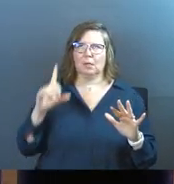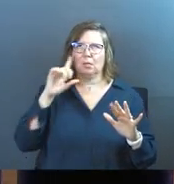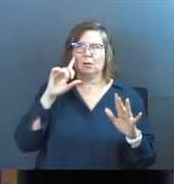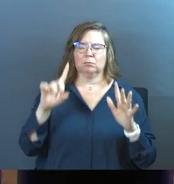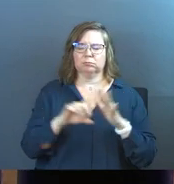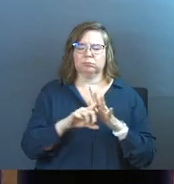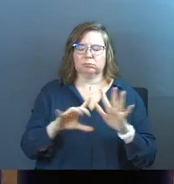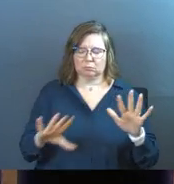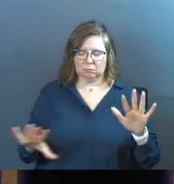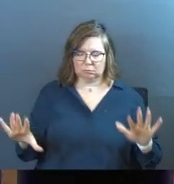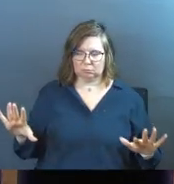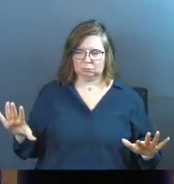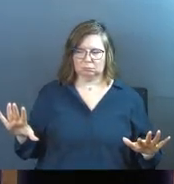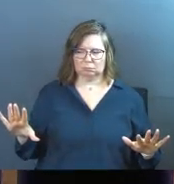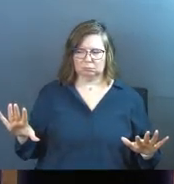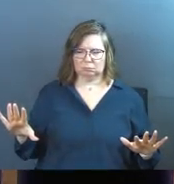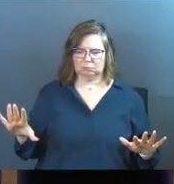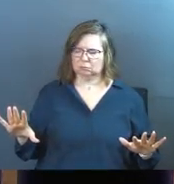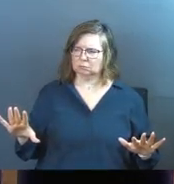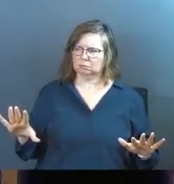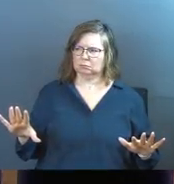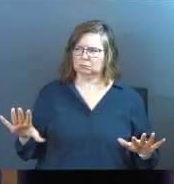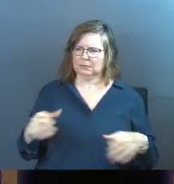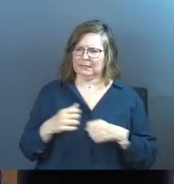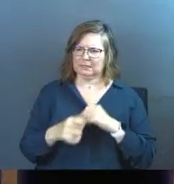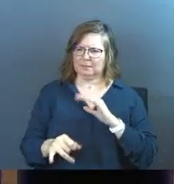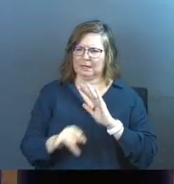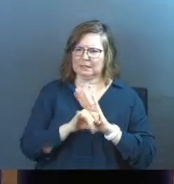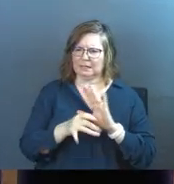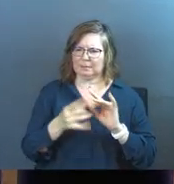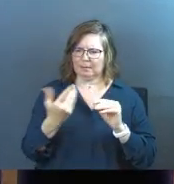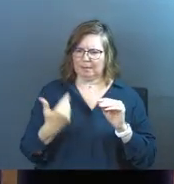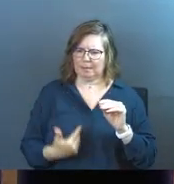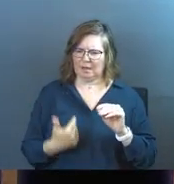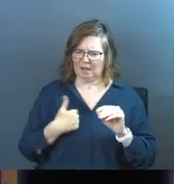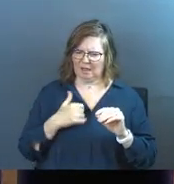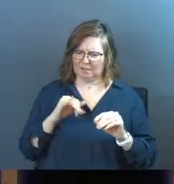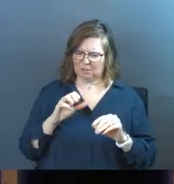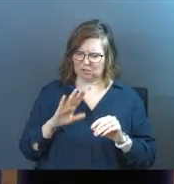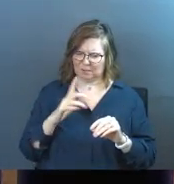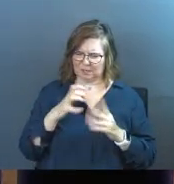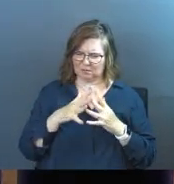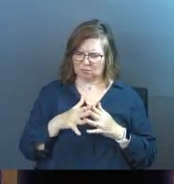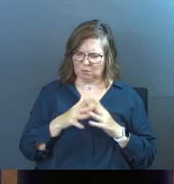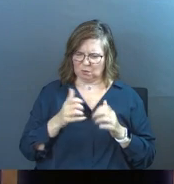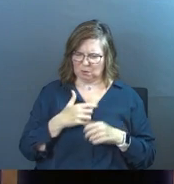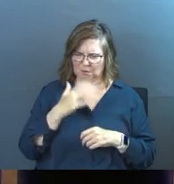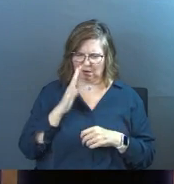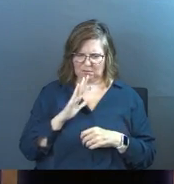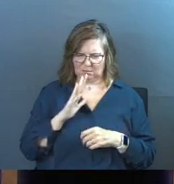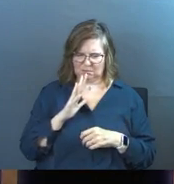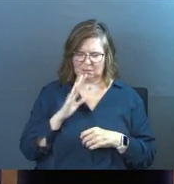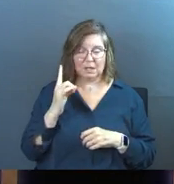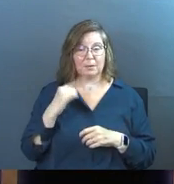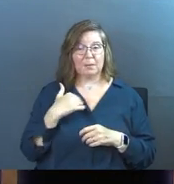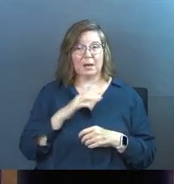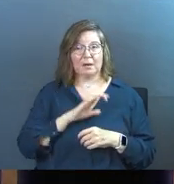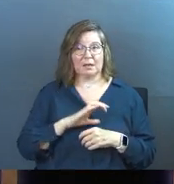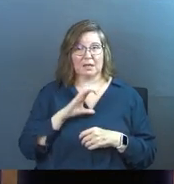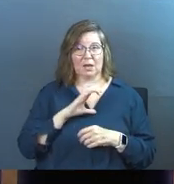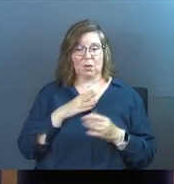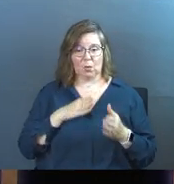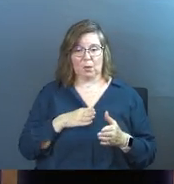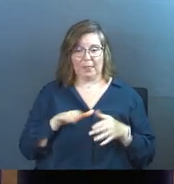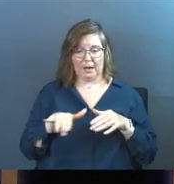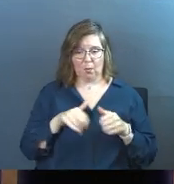Stop shooting your tracks. He just made an identity statement about me. You are Jacob because you wrestle with God. Because there's something about your character